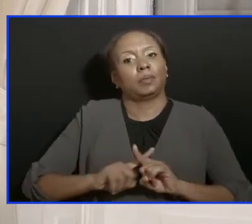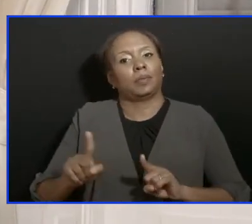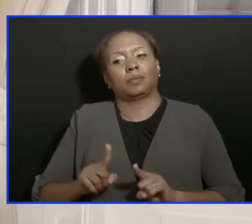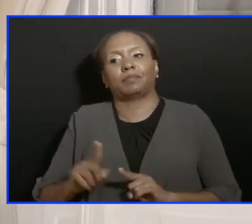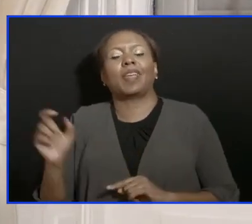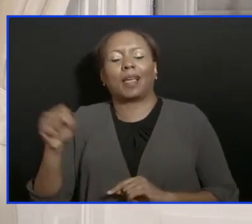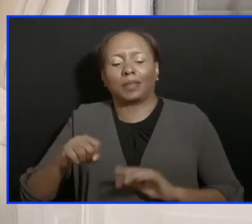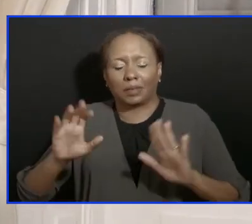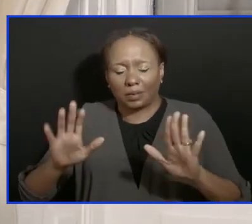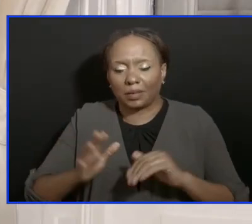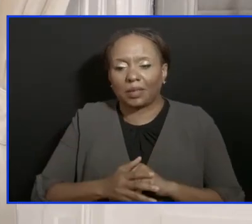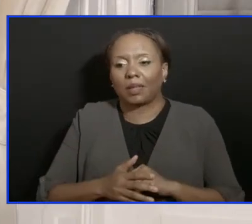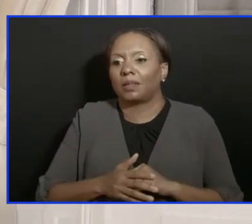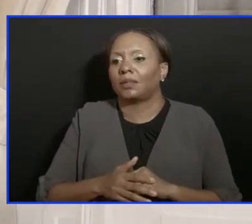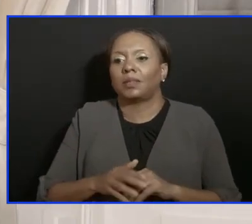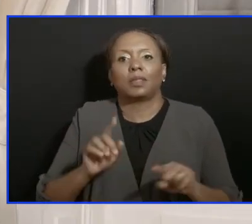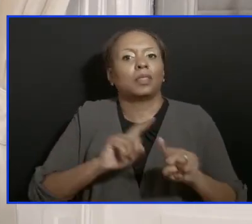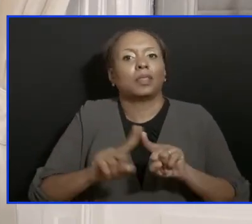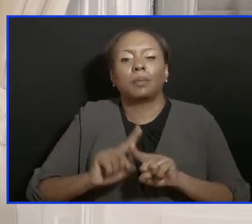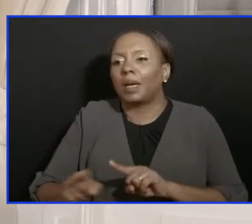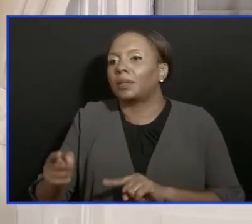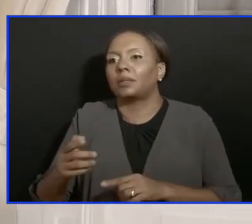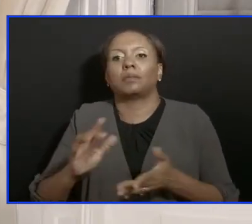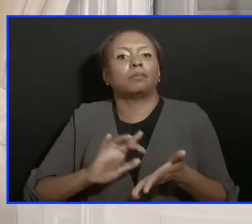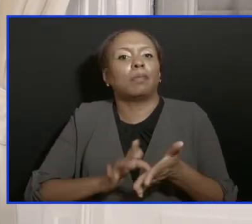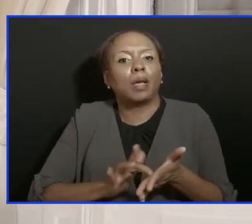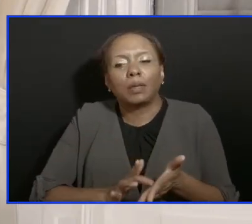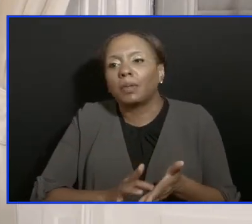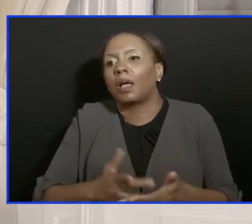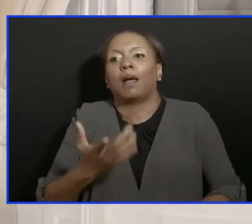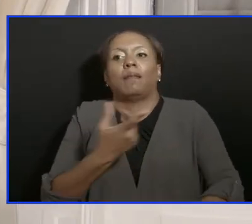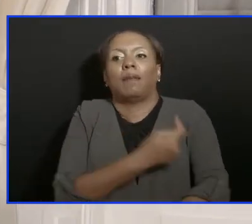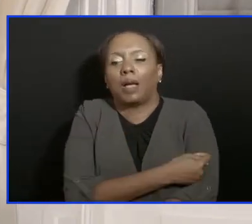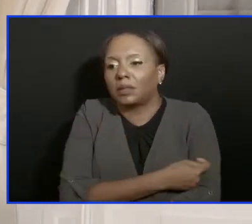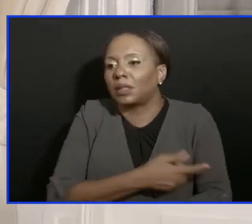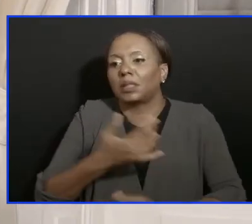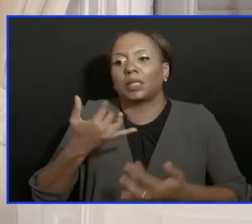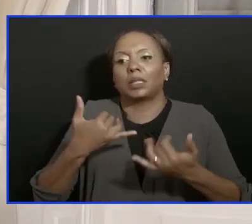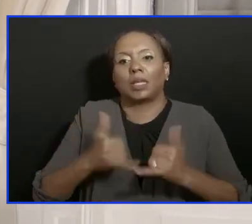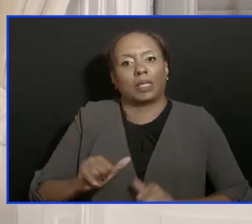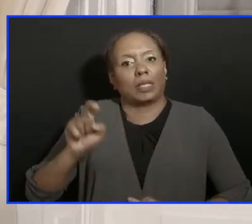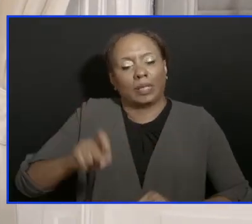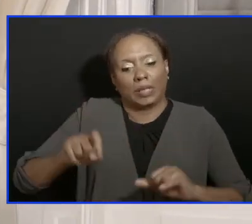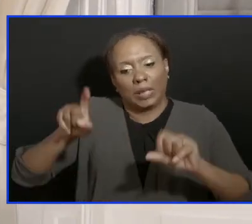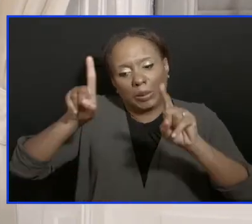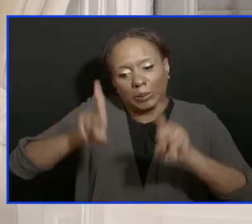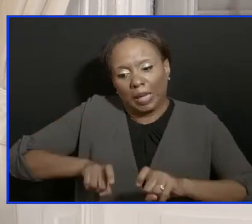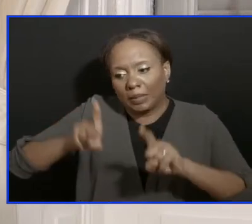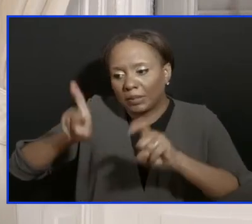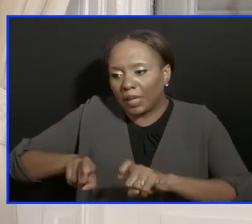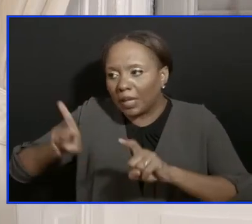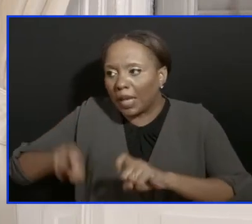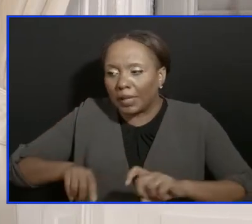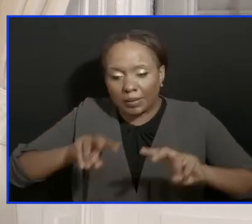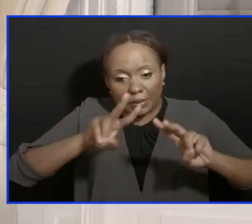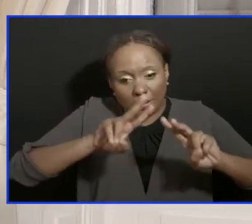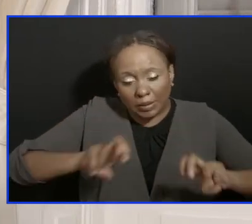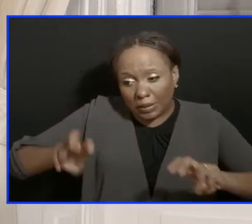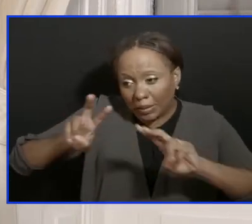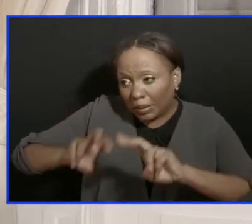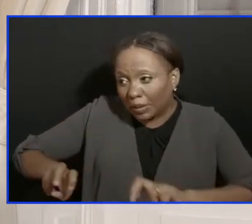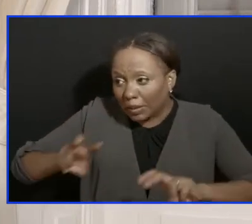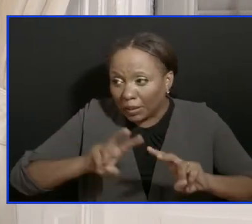vaccine, drug, chemical that comes onto the market, due process must occur. But I am, based upon what I'm seeing,